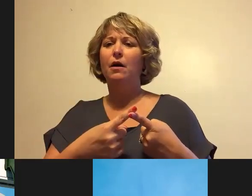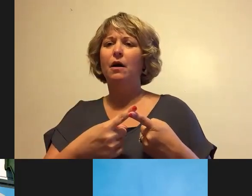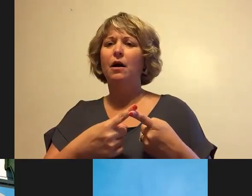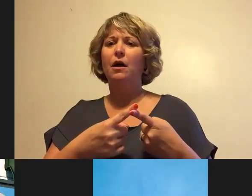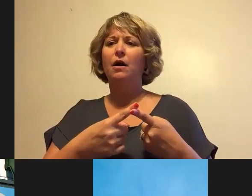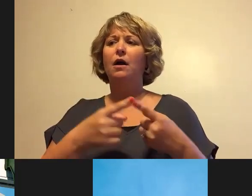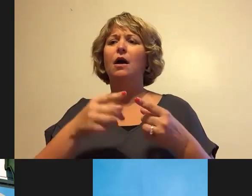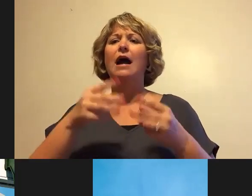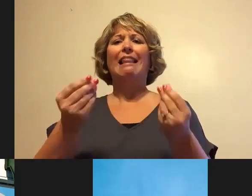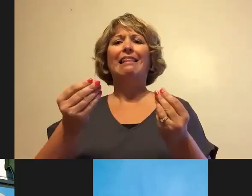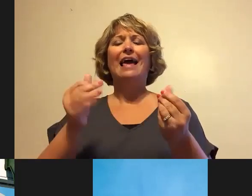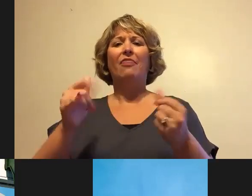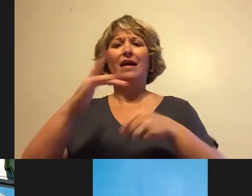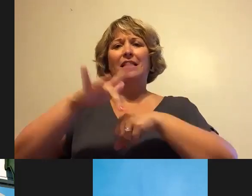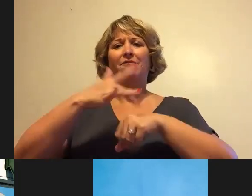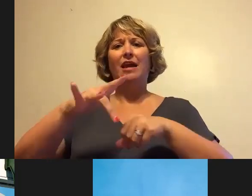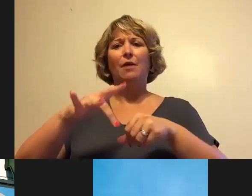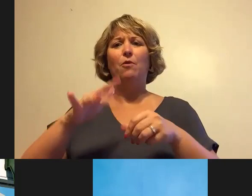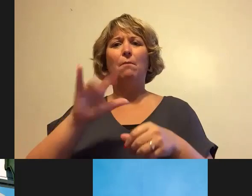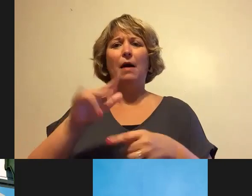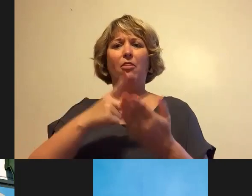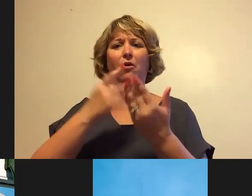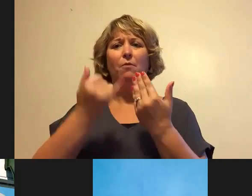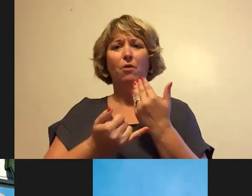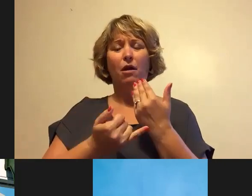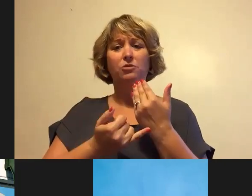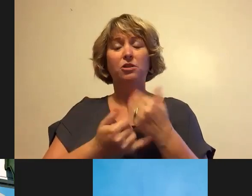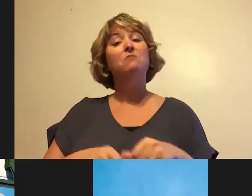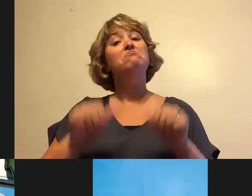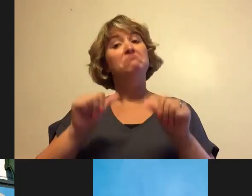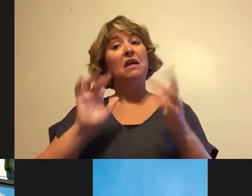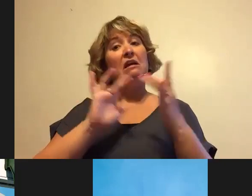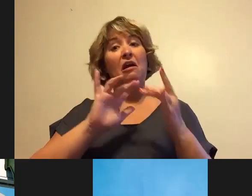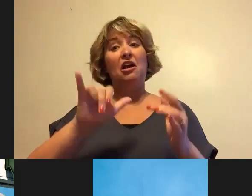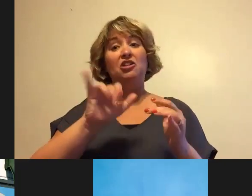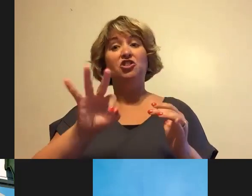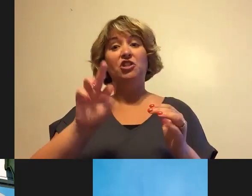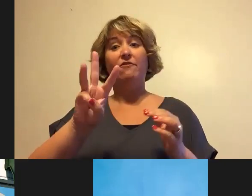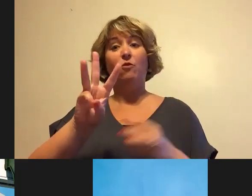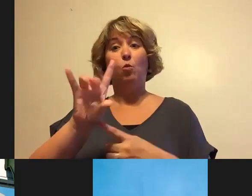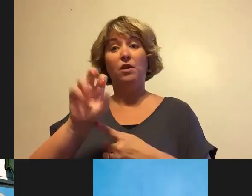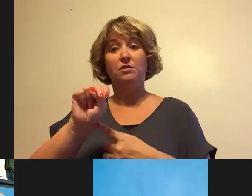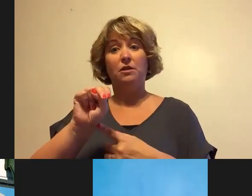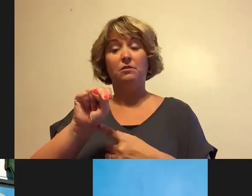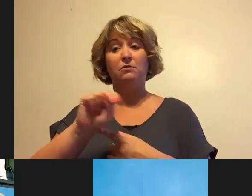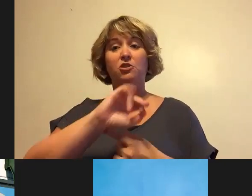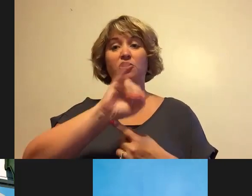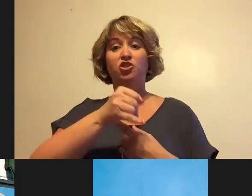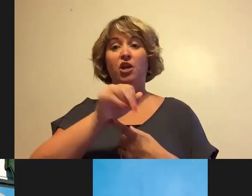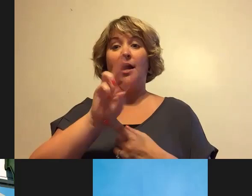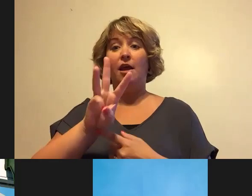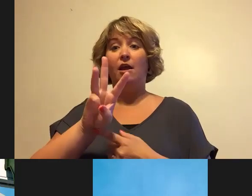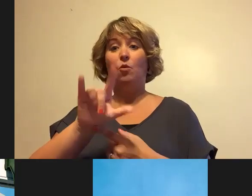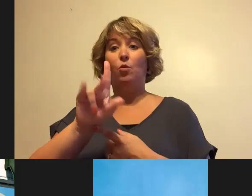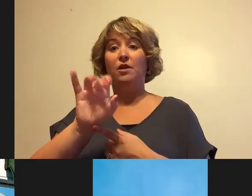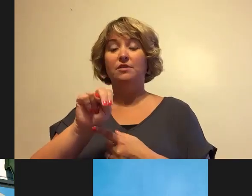project? So for that question, you can contact Jeff Wilson. His email is jwilson at